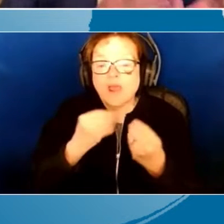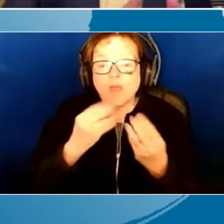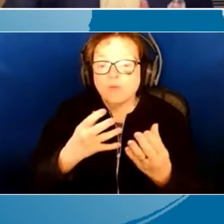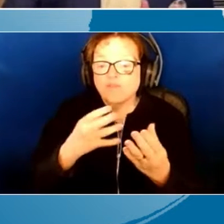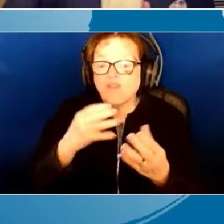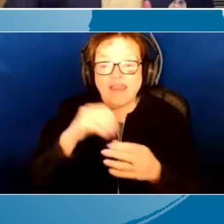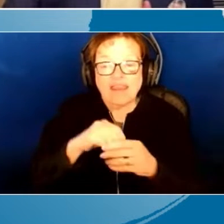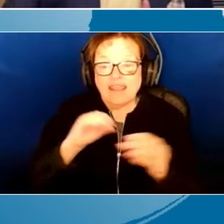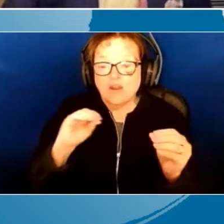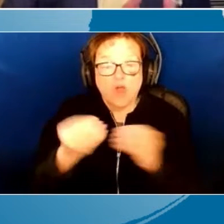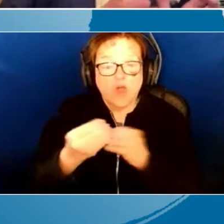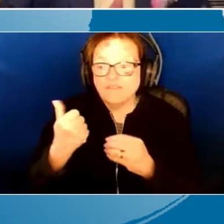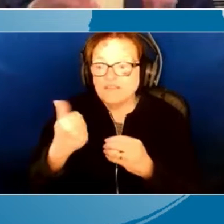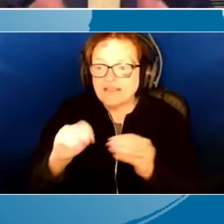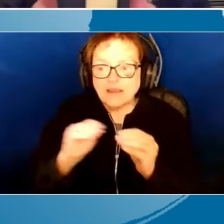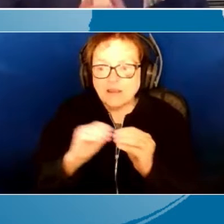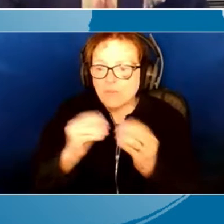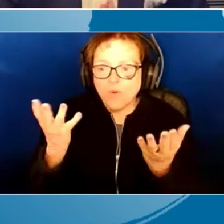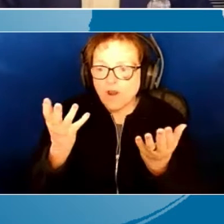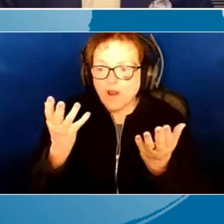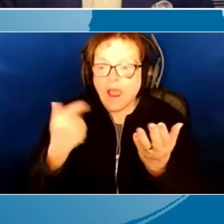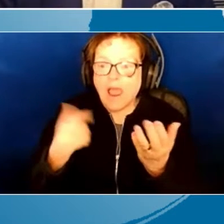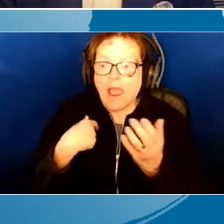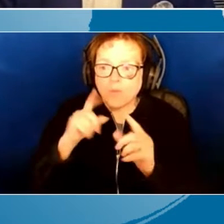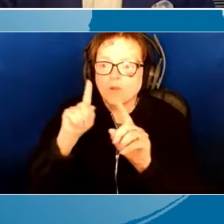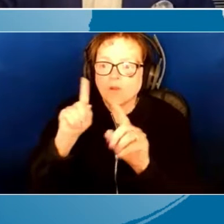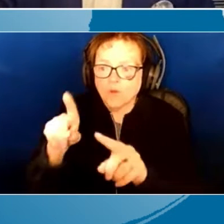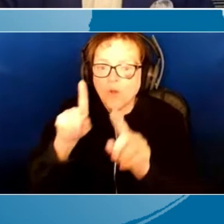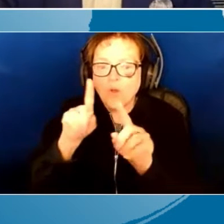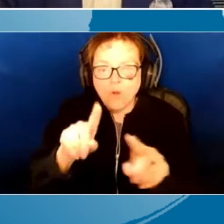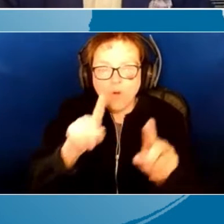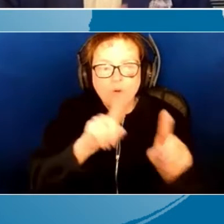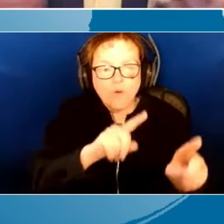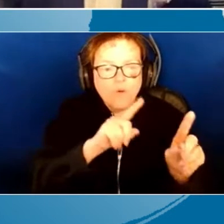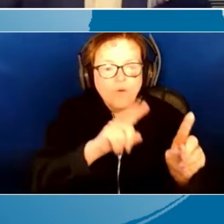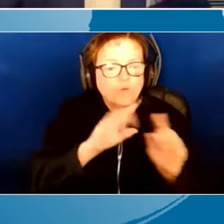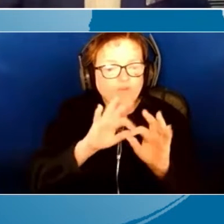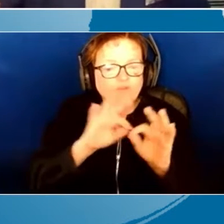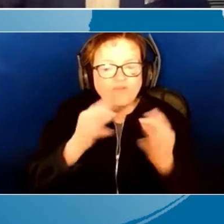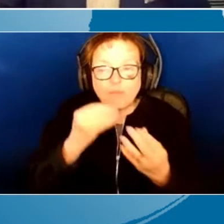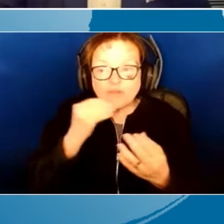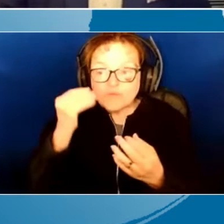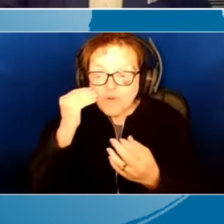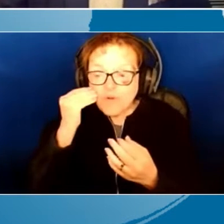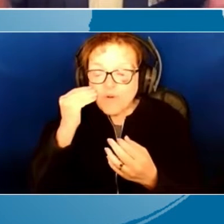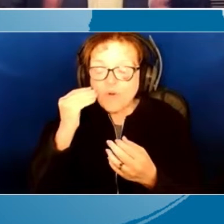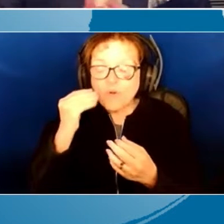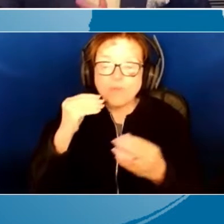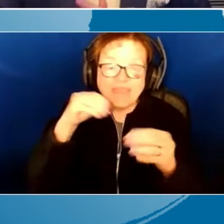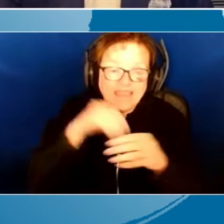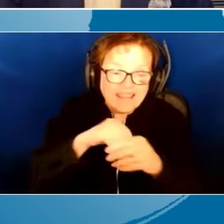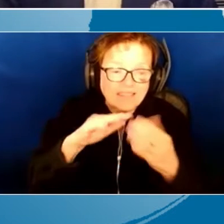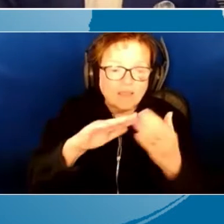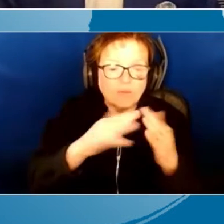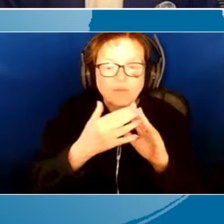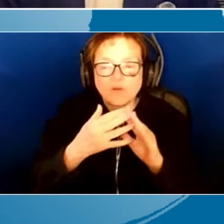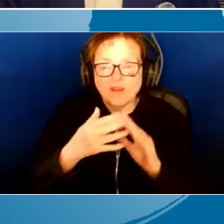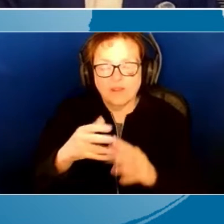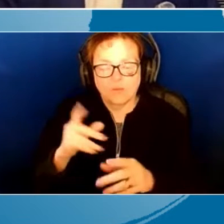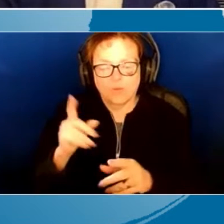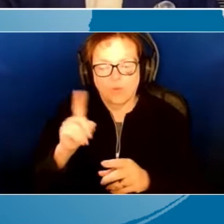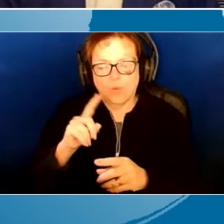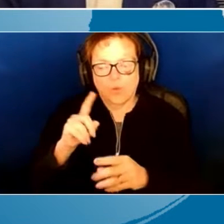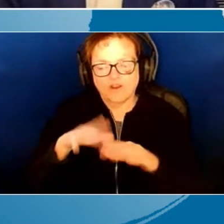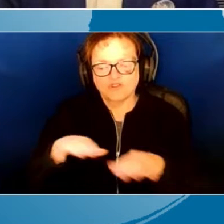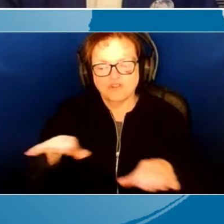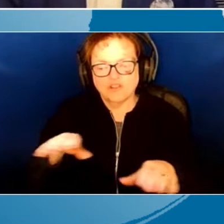office anymore. I would be going into families' homes, out into the community, where children would be if they didn't have